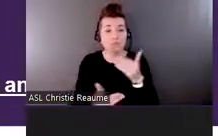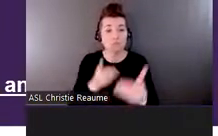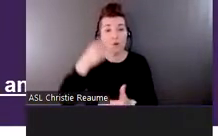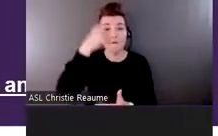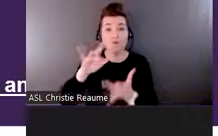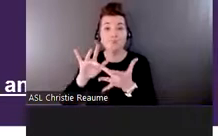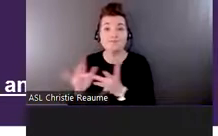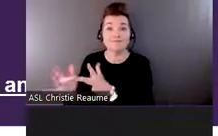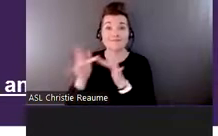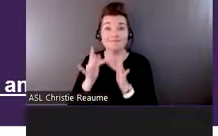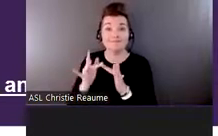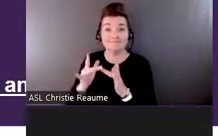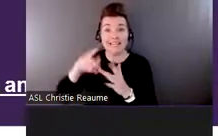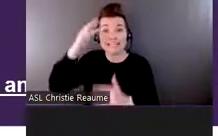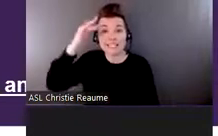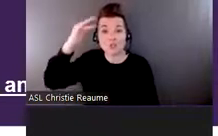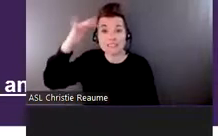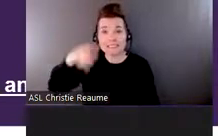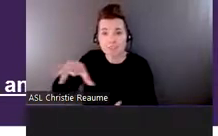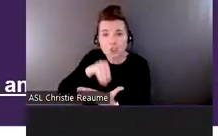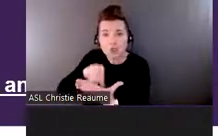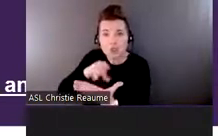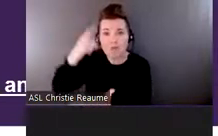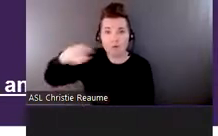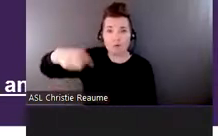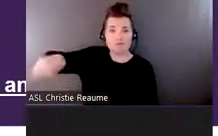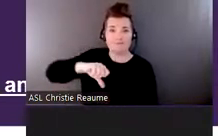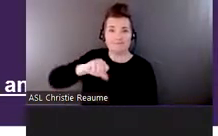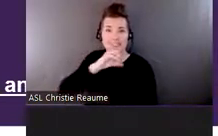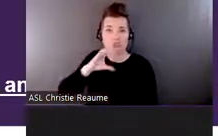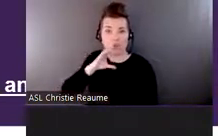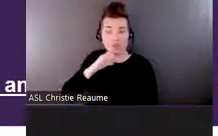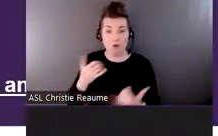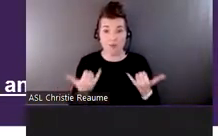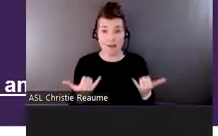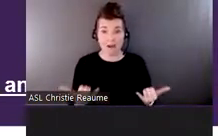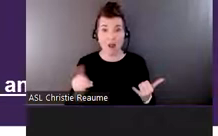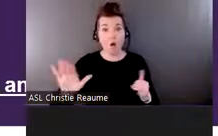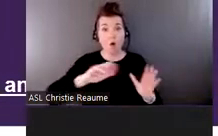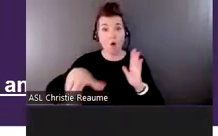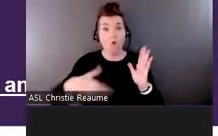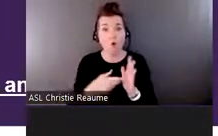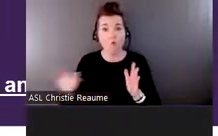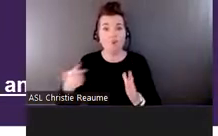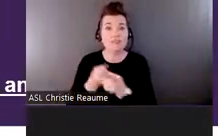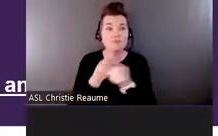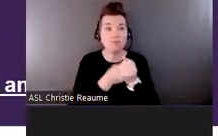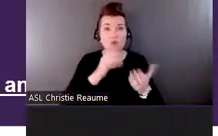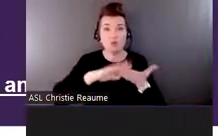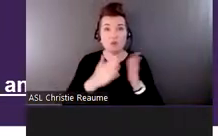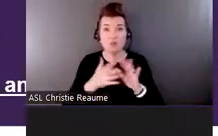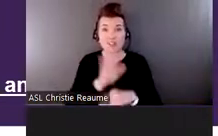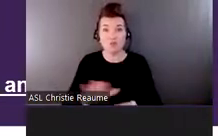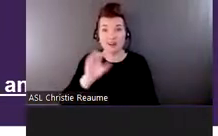And she has, in her current role, she supports over 70 communities across the province in their age